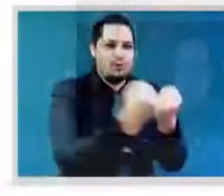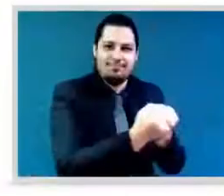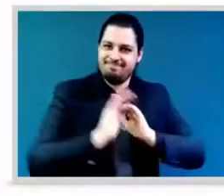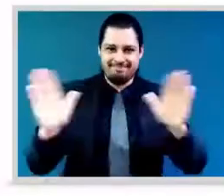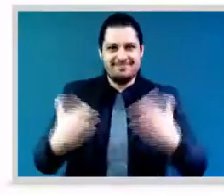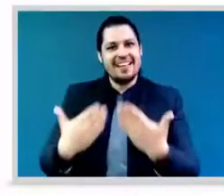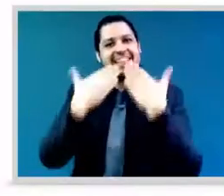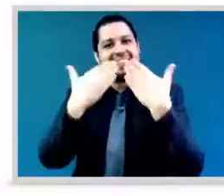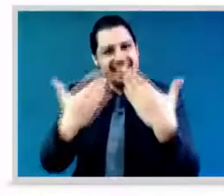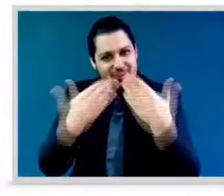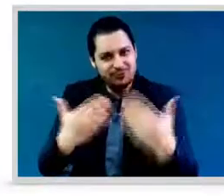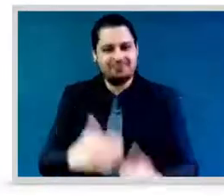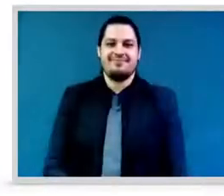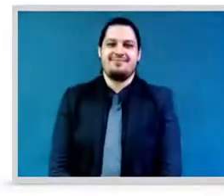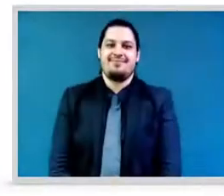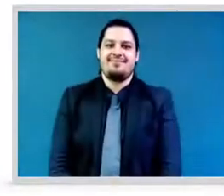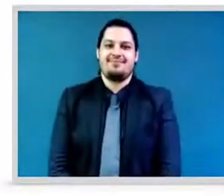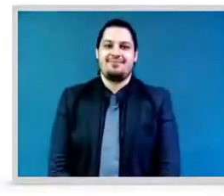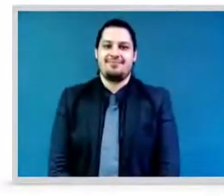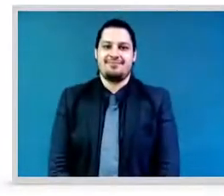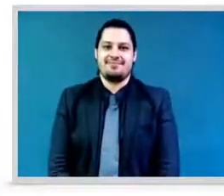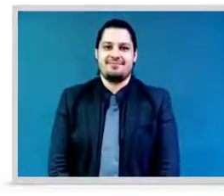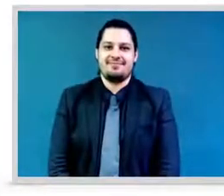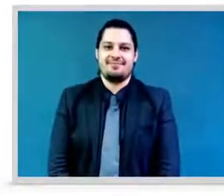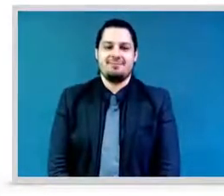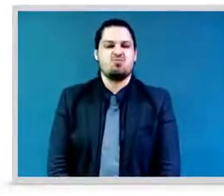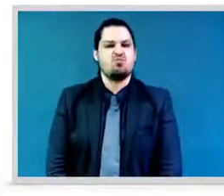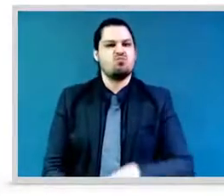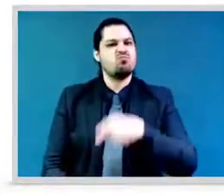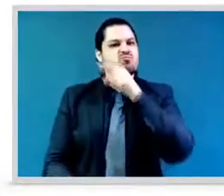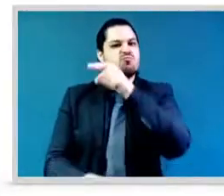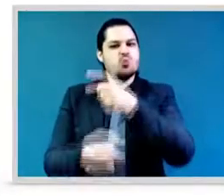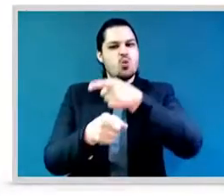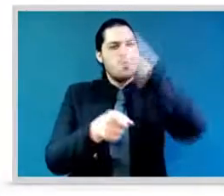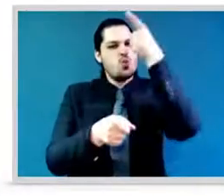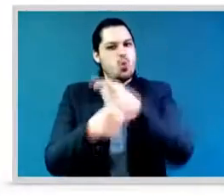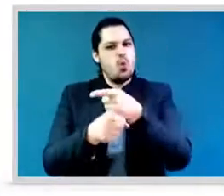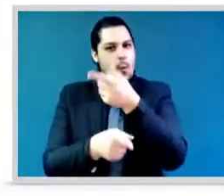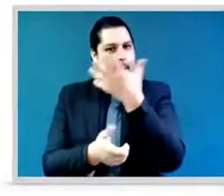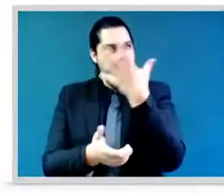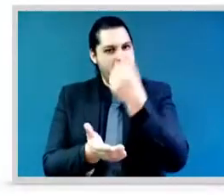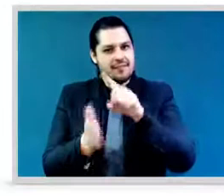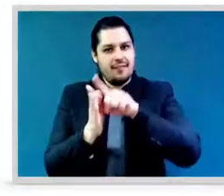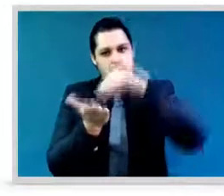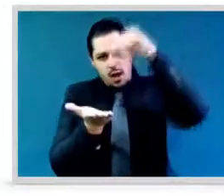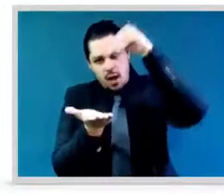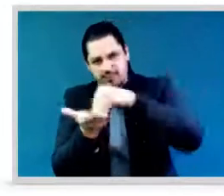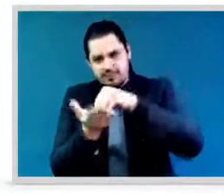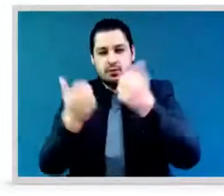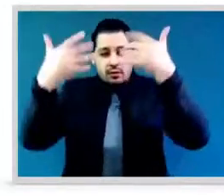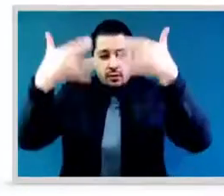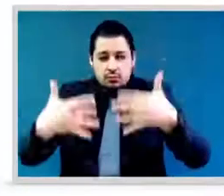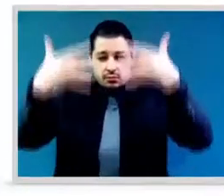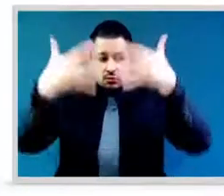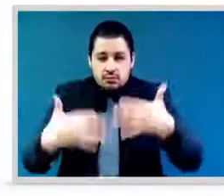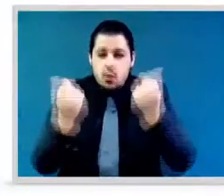education for girls is such an important part of uh ending not only